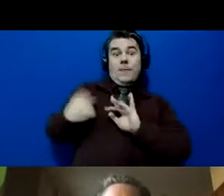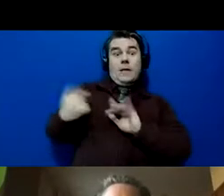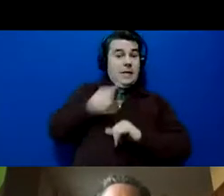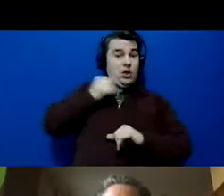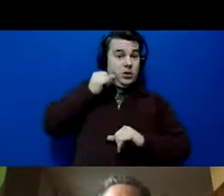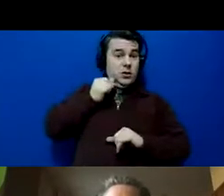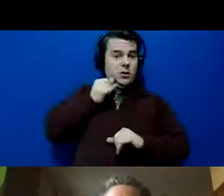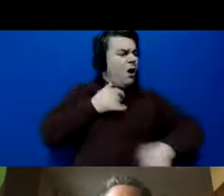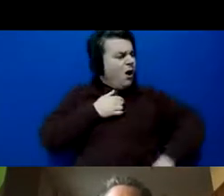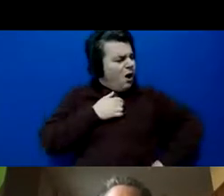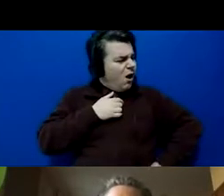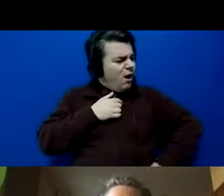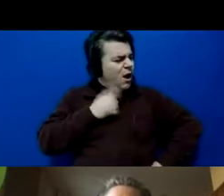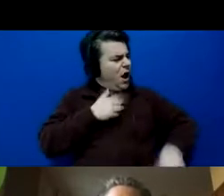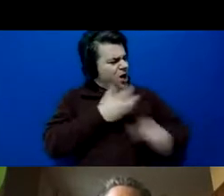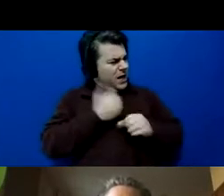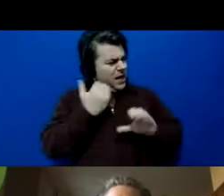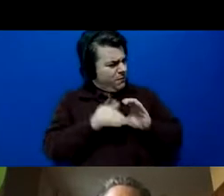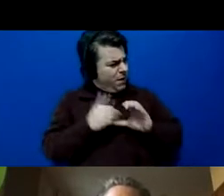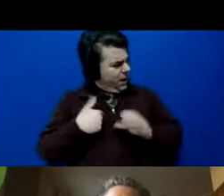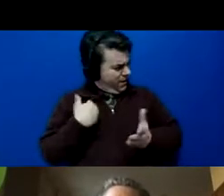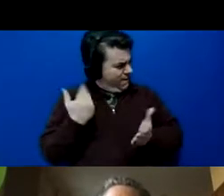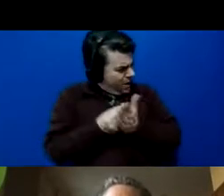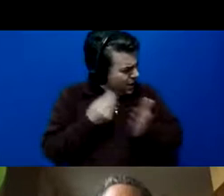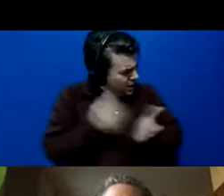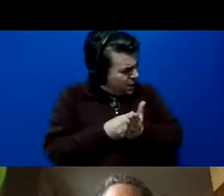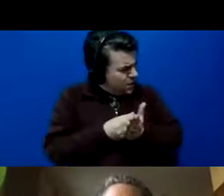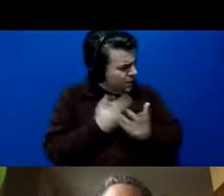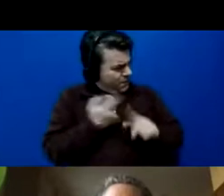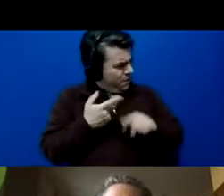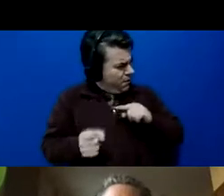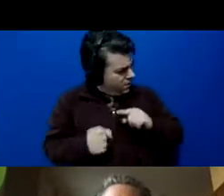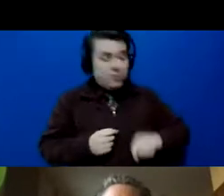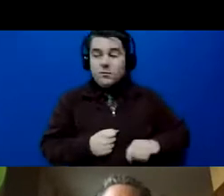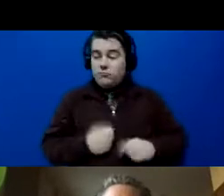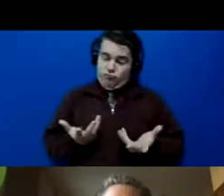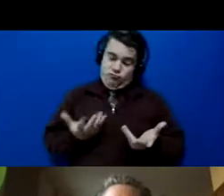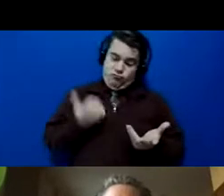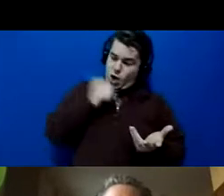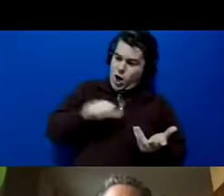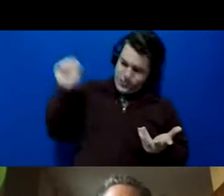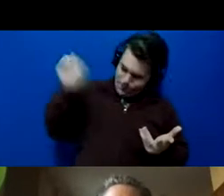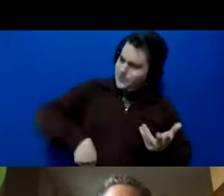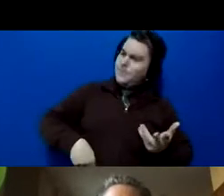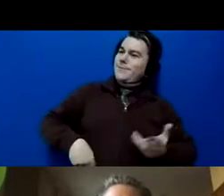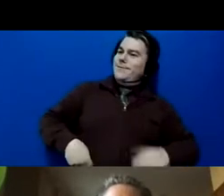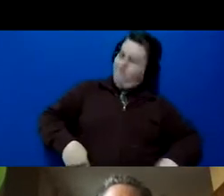I got an email that I have money. I have money from Plexus and I'm like, girl, yes, you do. So